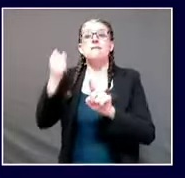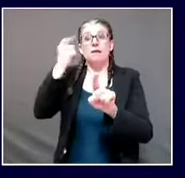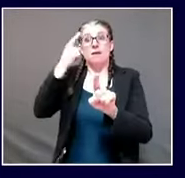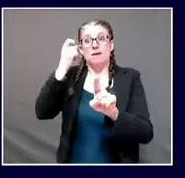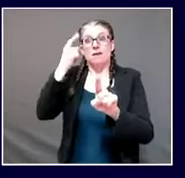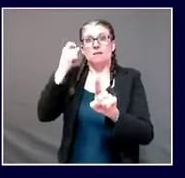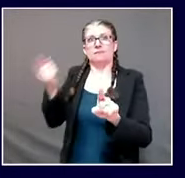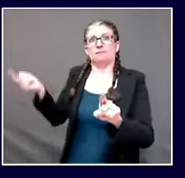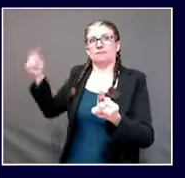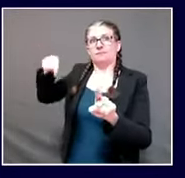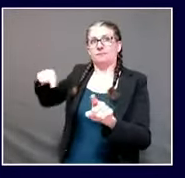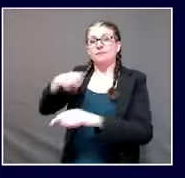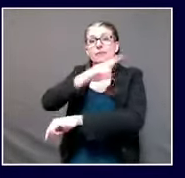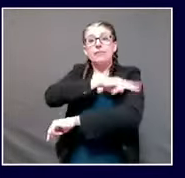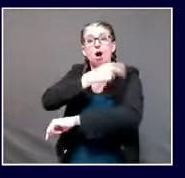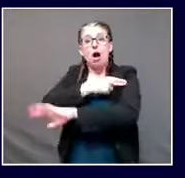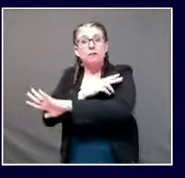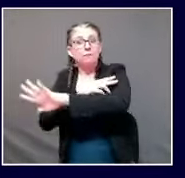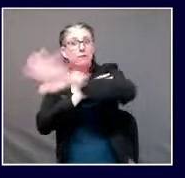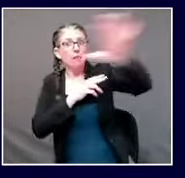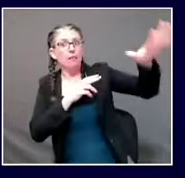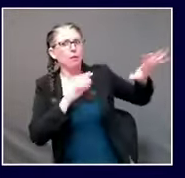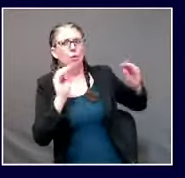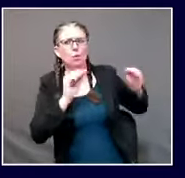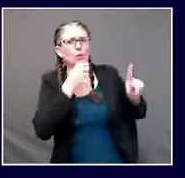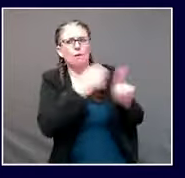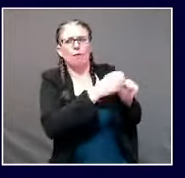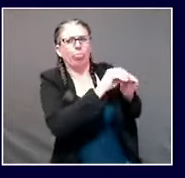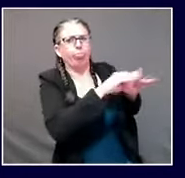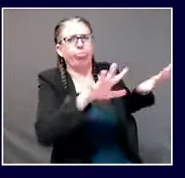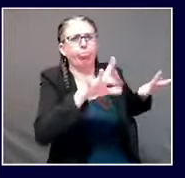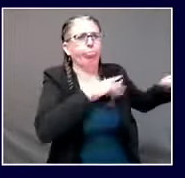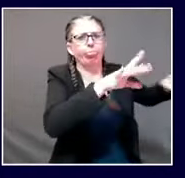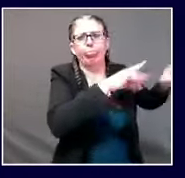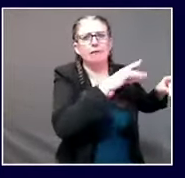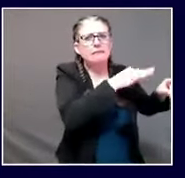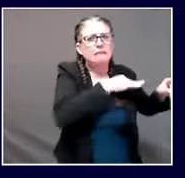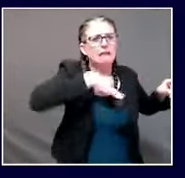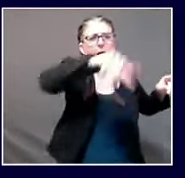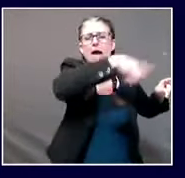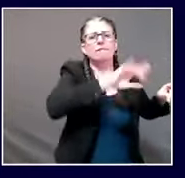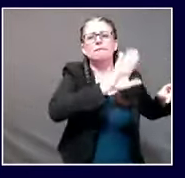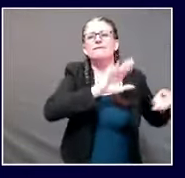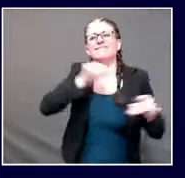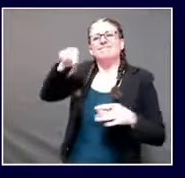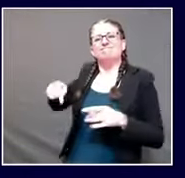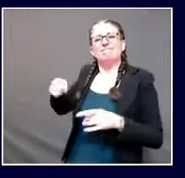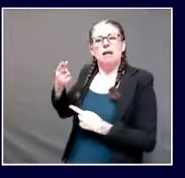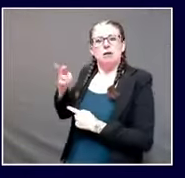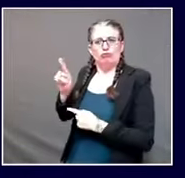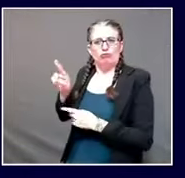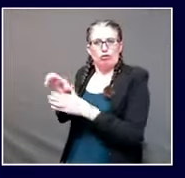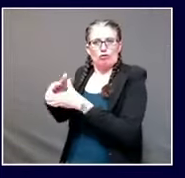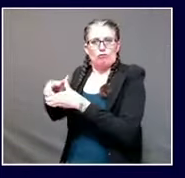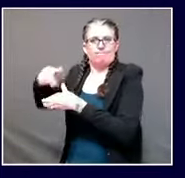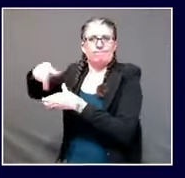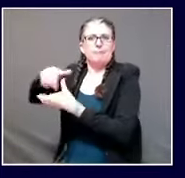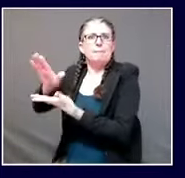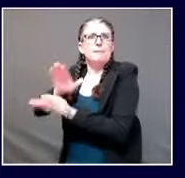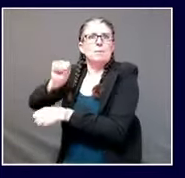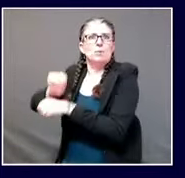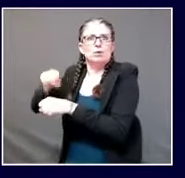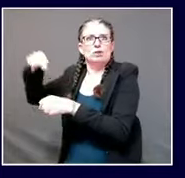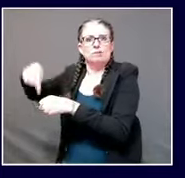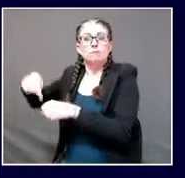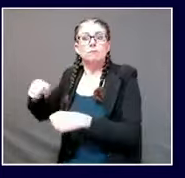of CMMC. We do not believe that any of the patient care units of CMMC are involved. That is the business